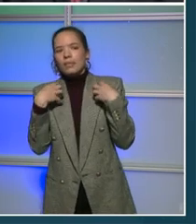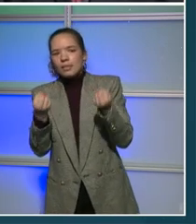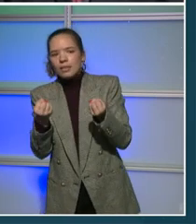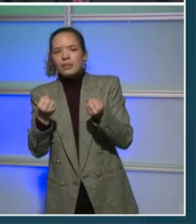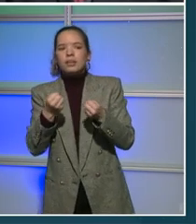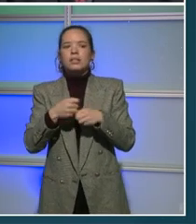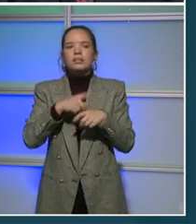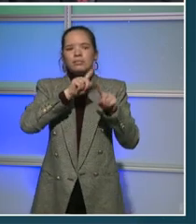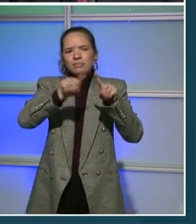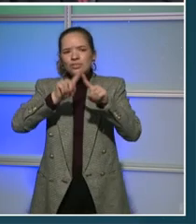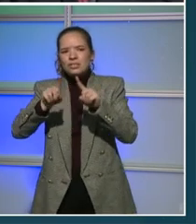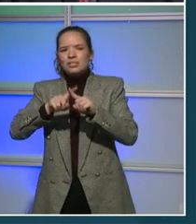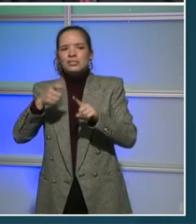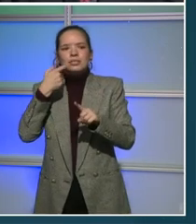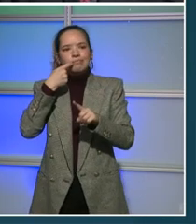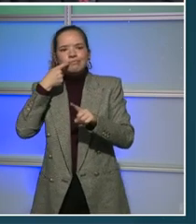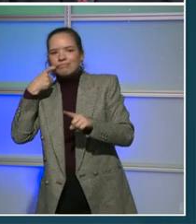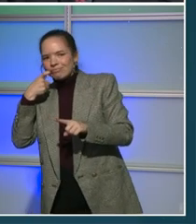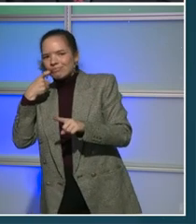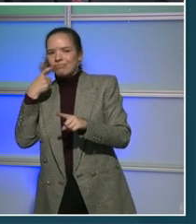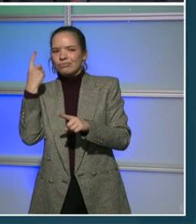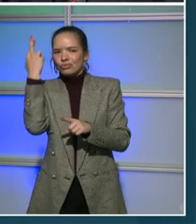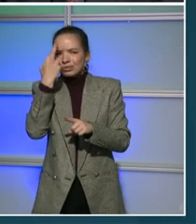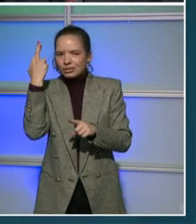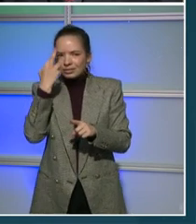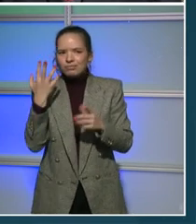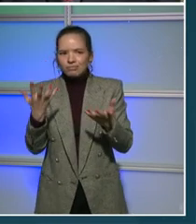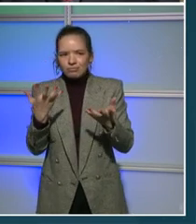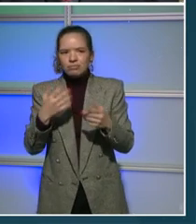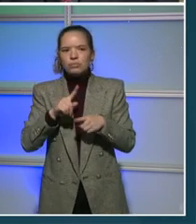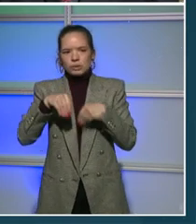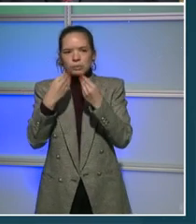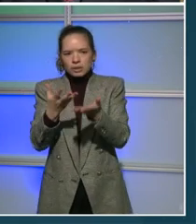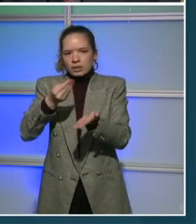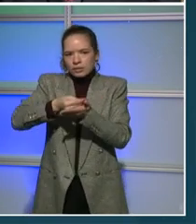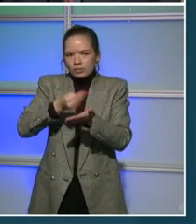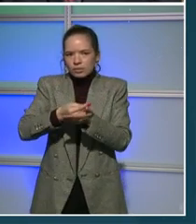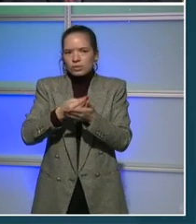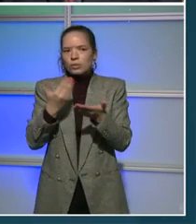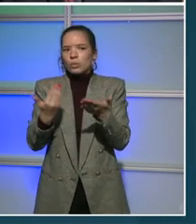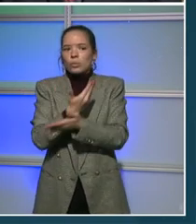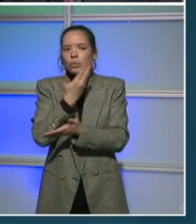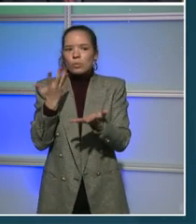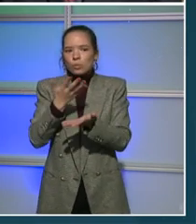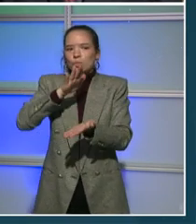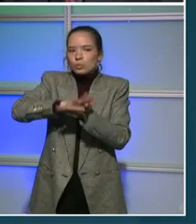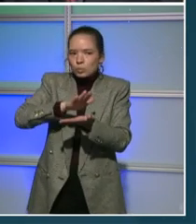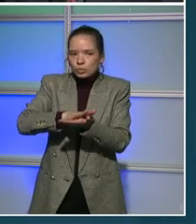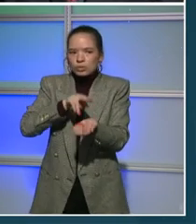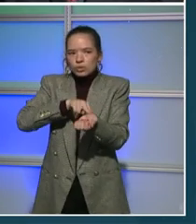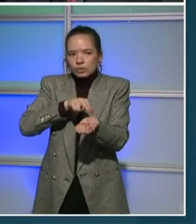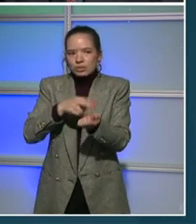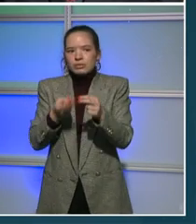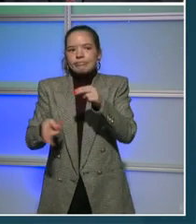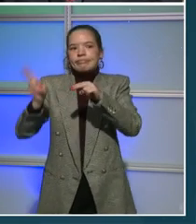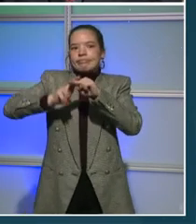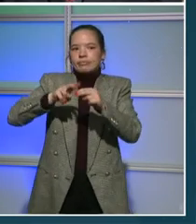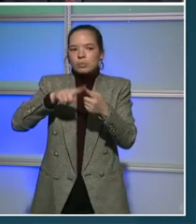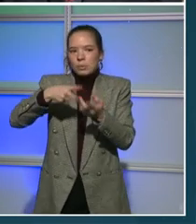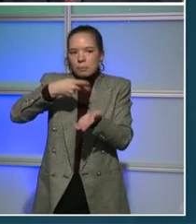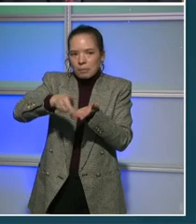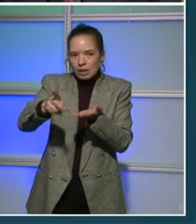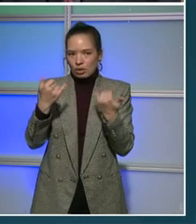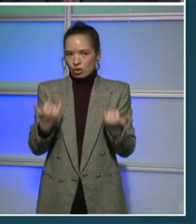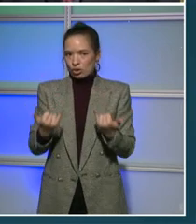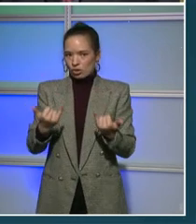finally, funding to hire more school nurses and increase the pay of those already on staff to ensure that children have access to critical